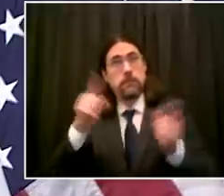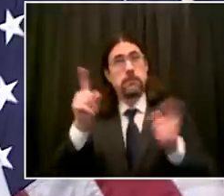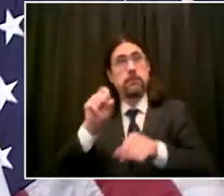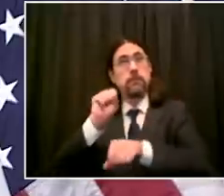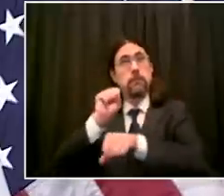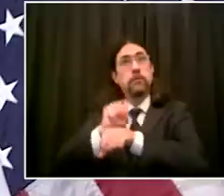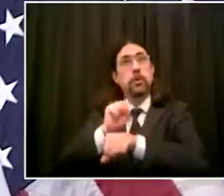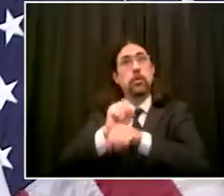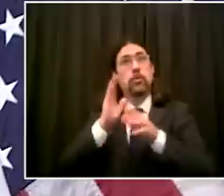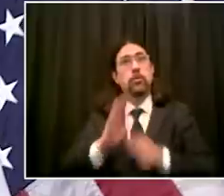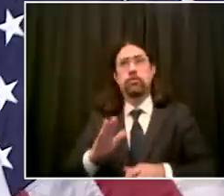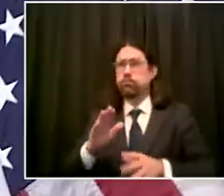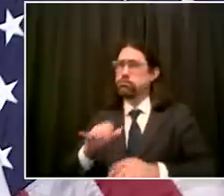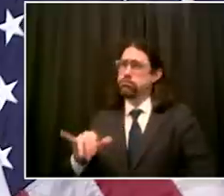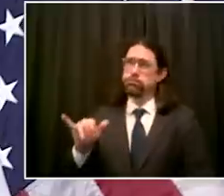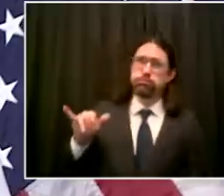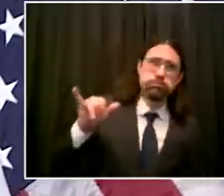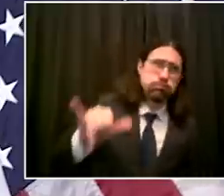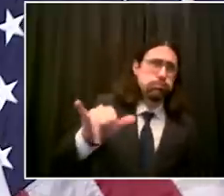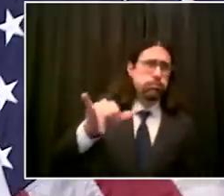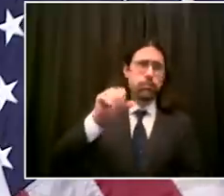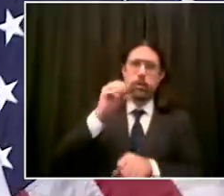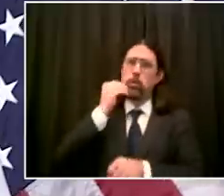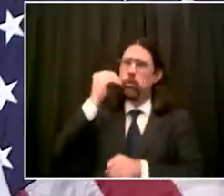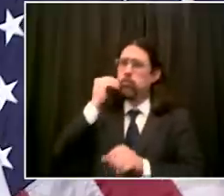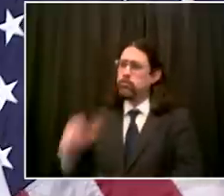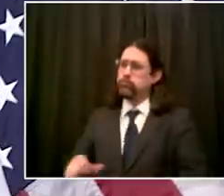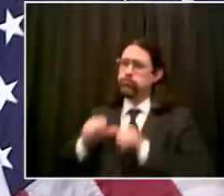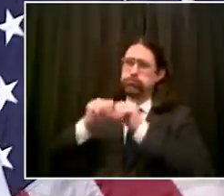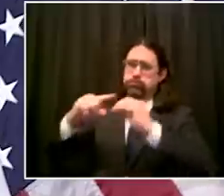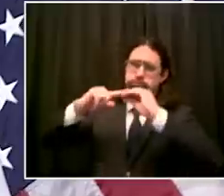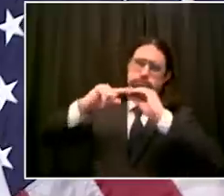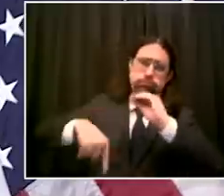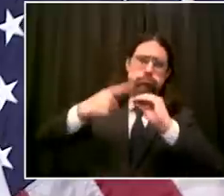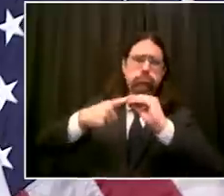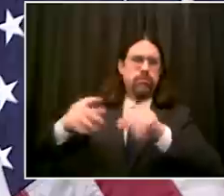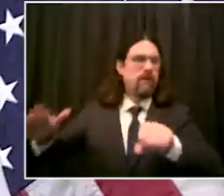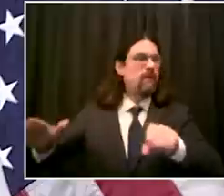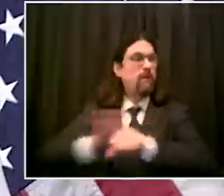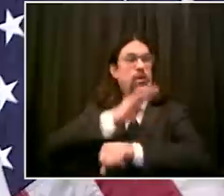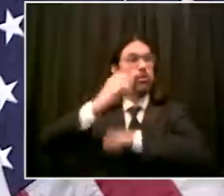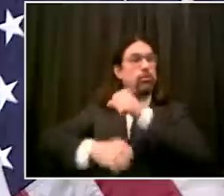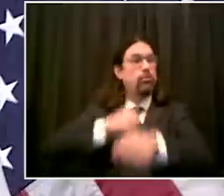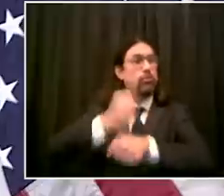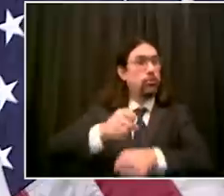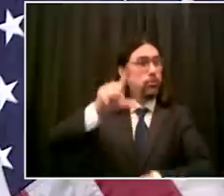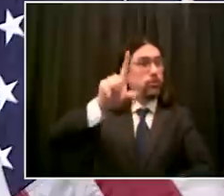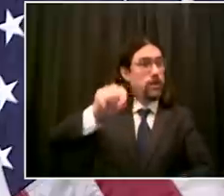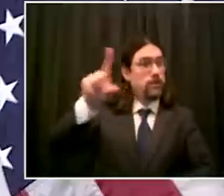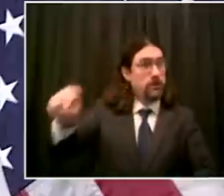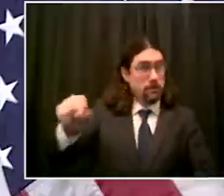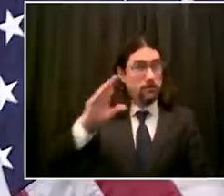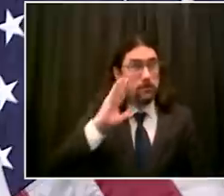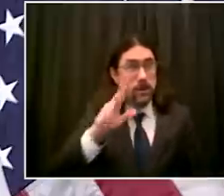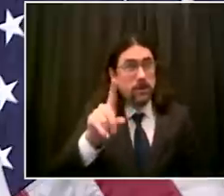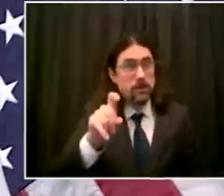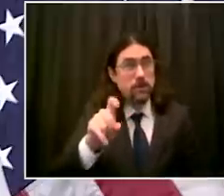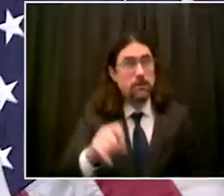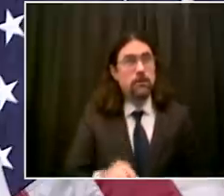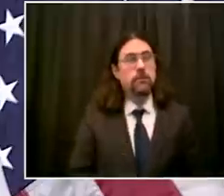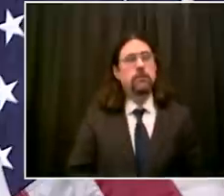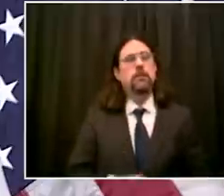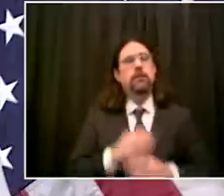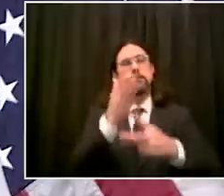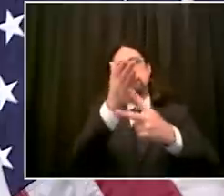city's lead and then my second question uh the new york stock exchange officials said when they reopen the trading floor they're going to encourage